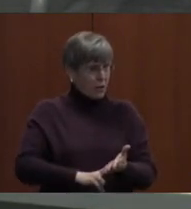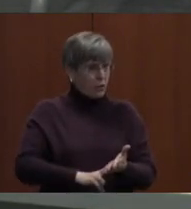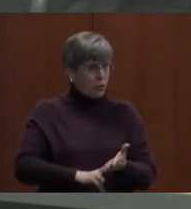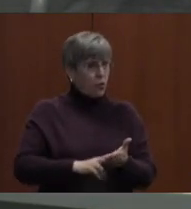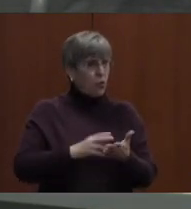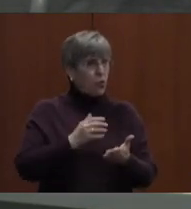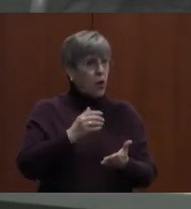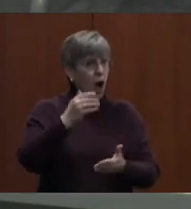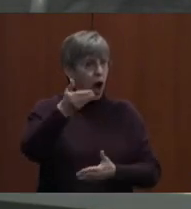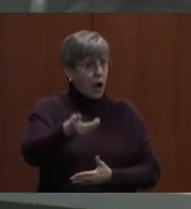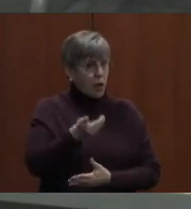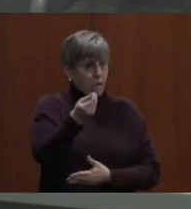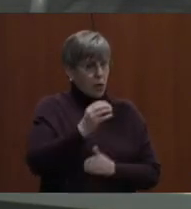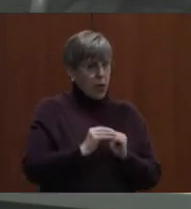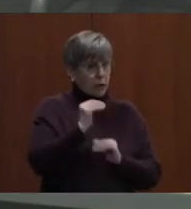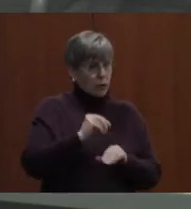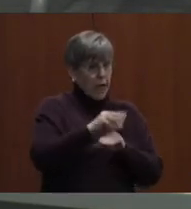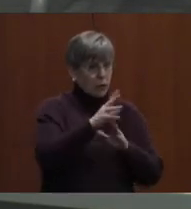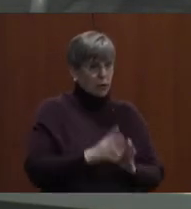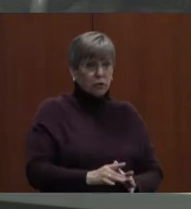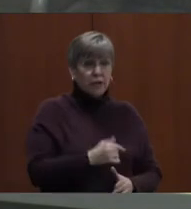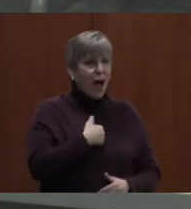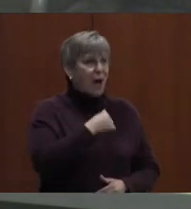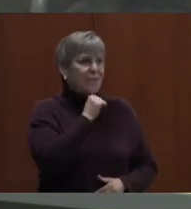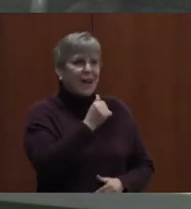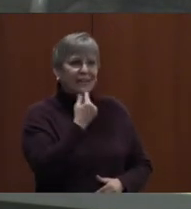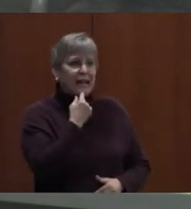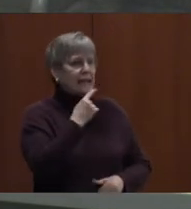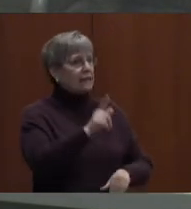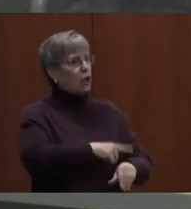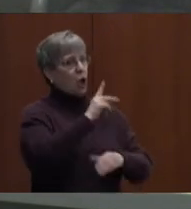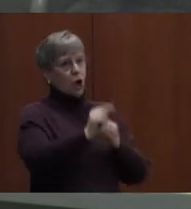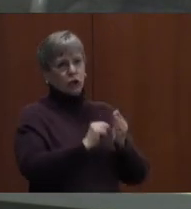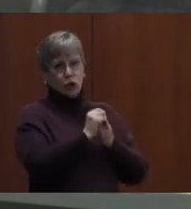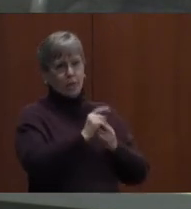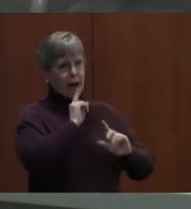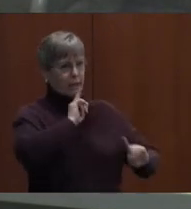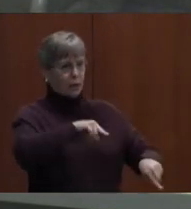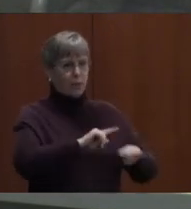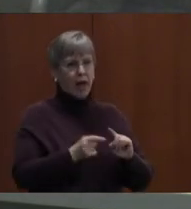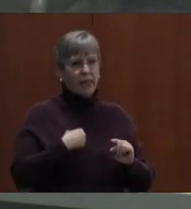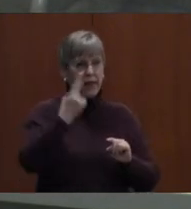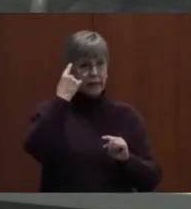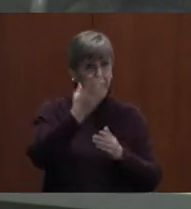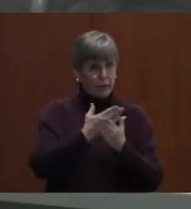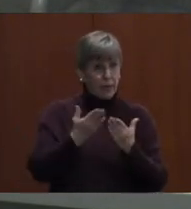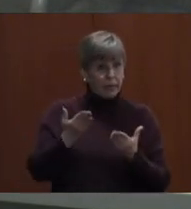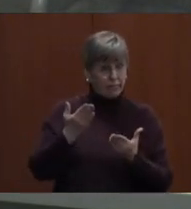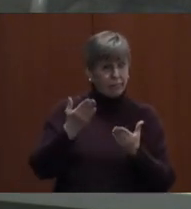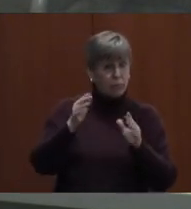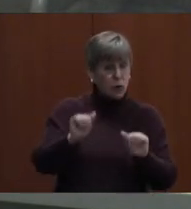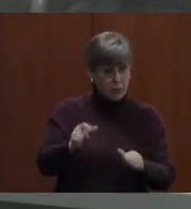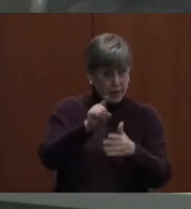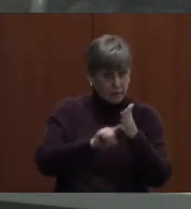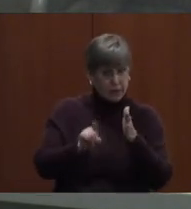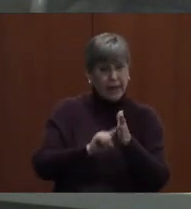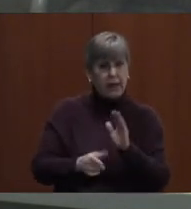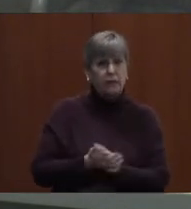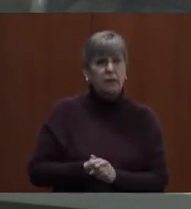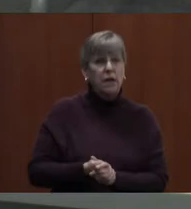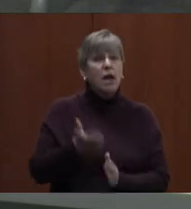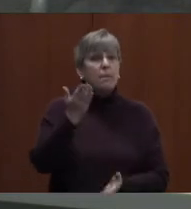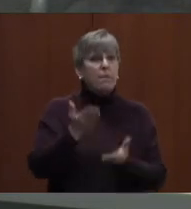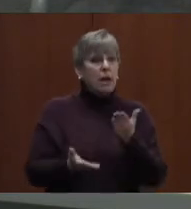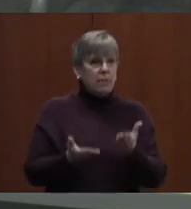few new extra counselors? I'm not saying that this is a long-term solution, but I do think it's something that could be looked into and